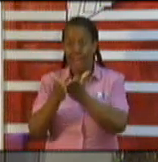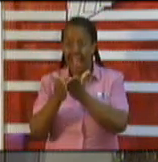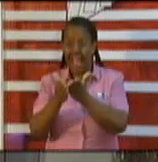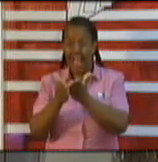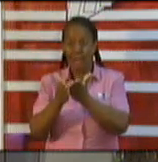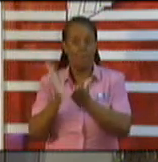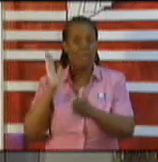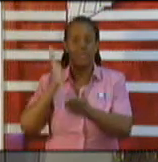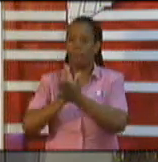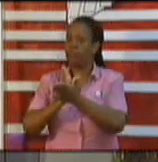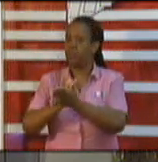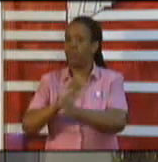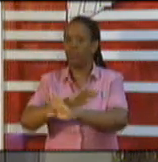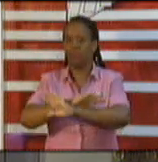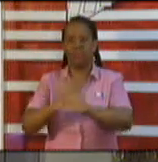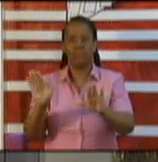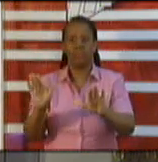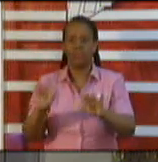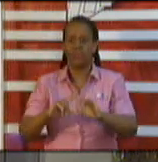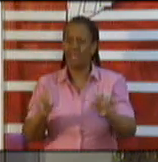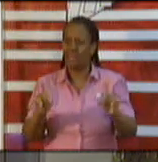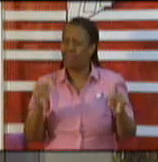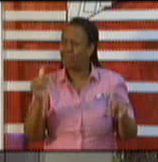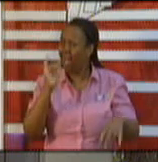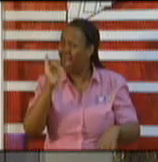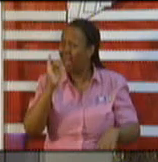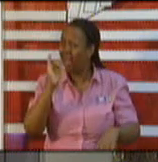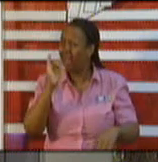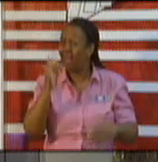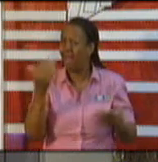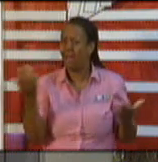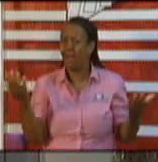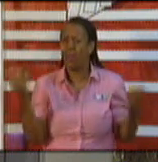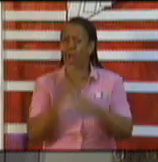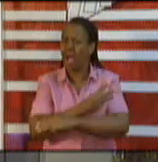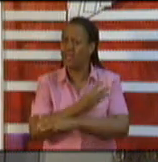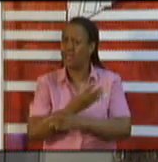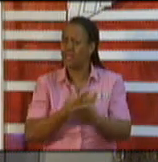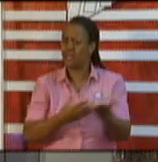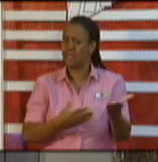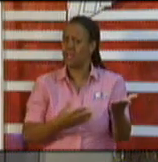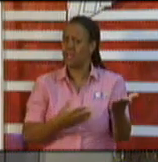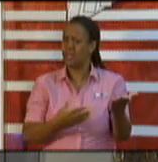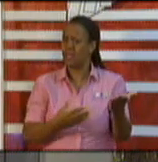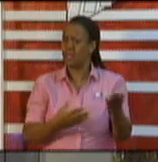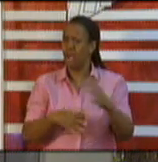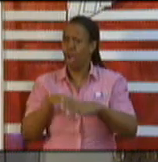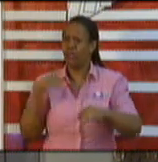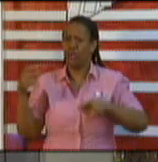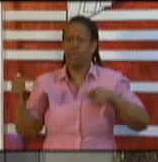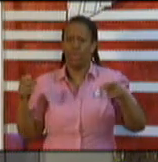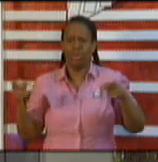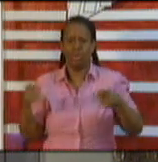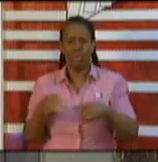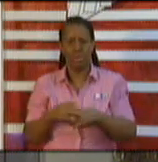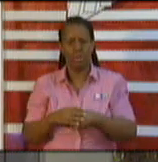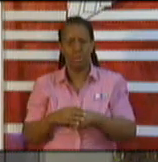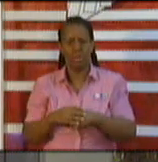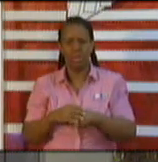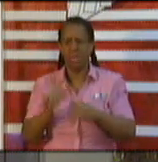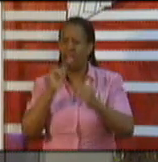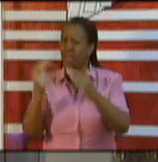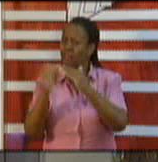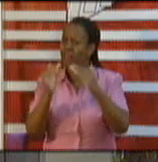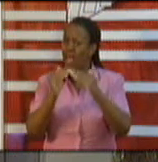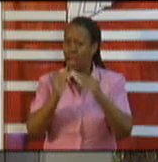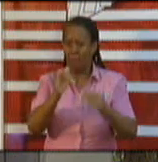worse than what we anticipated with party boats. So how could we justify it? So we have